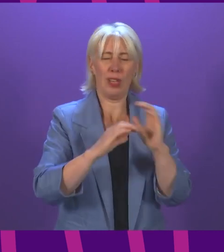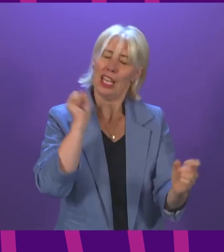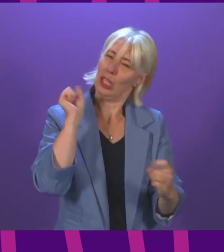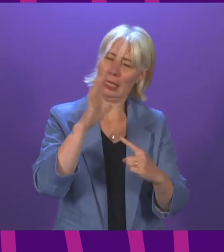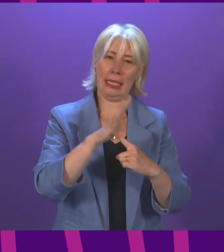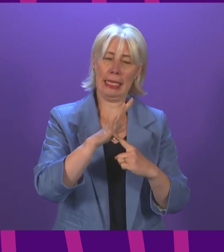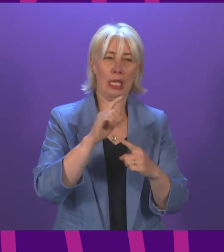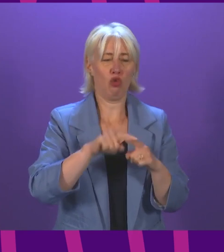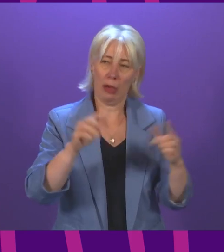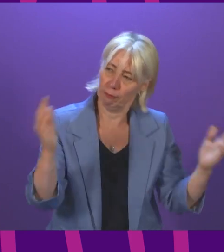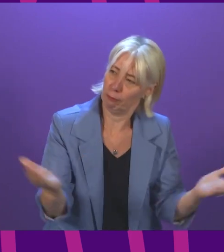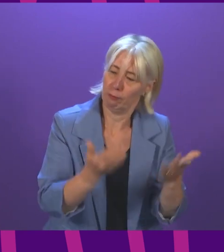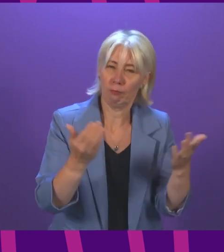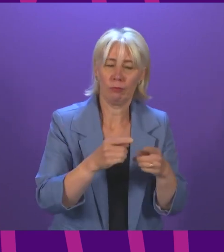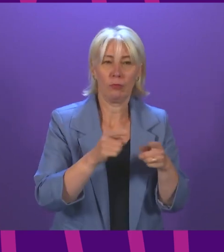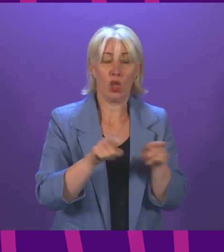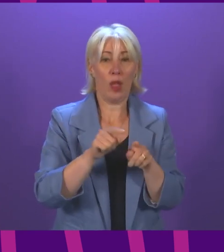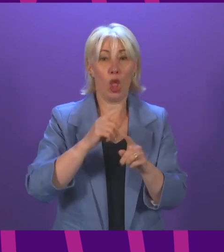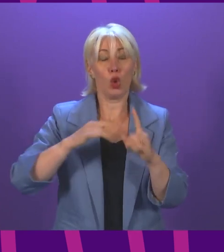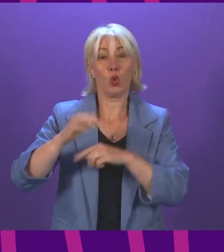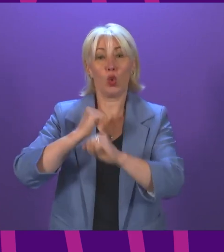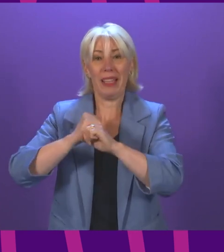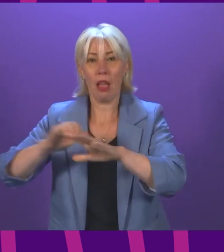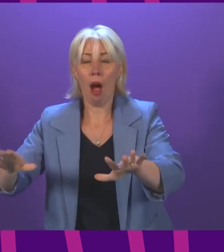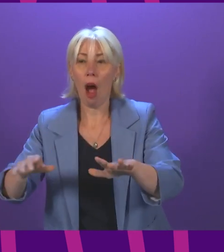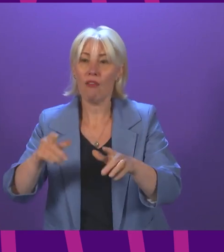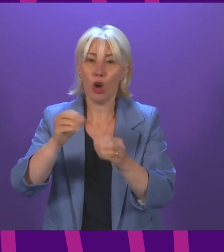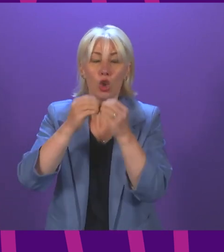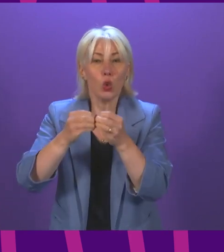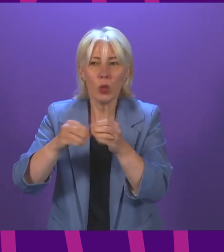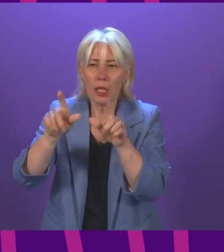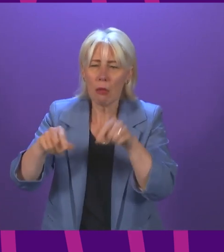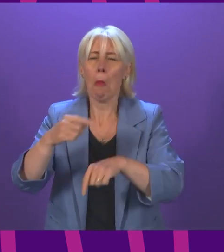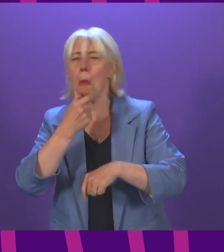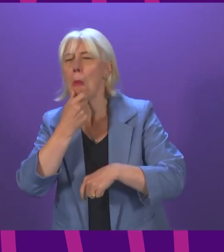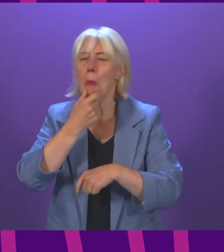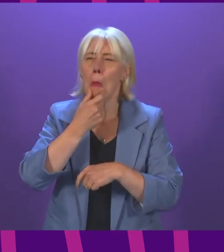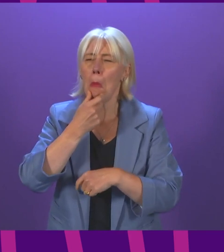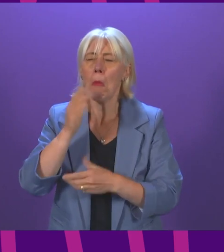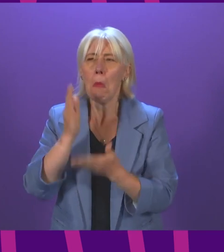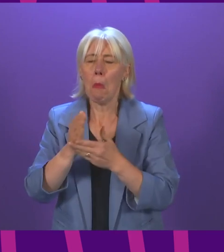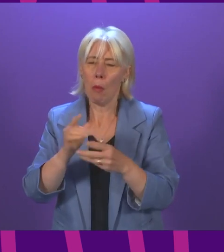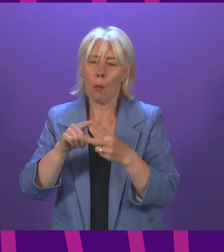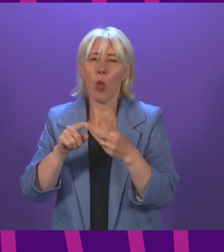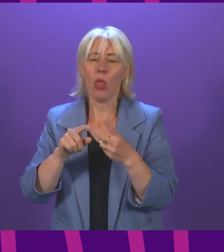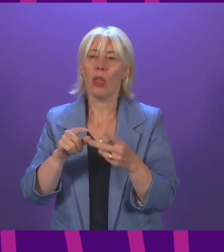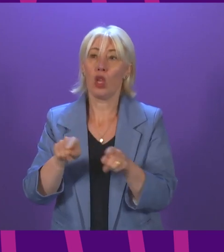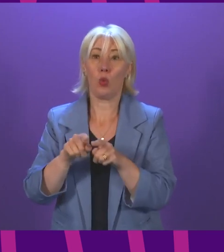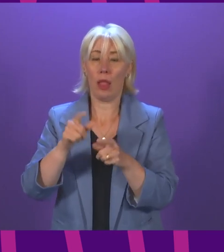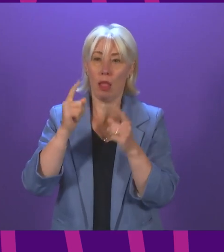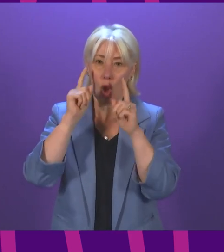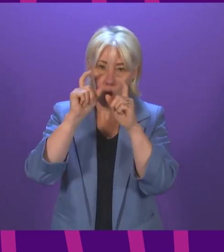uptake. We are working across social media channels to inform students of the benefits of getting vaccinated. Academic institutions